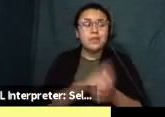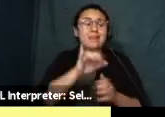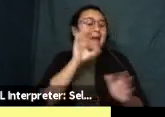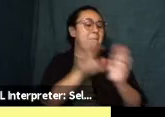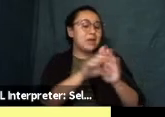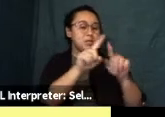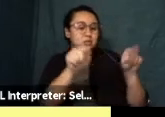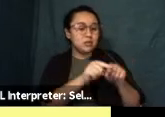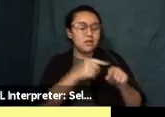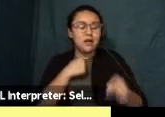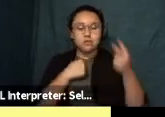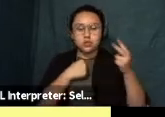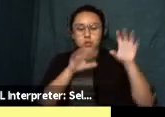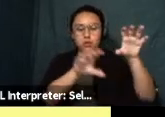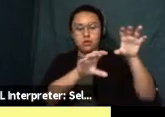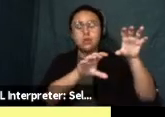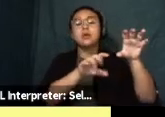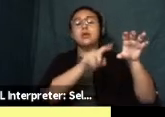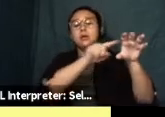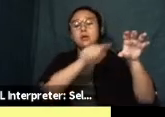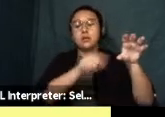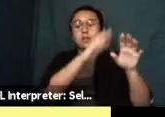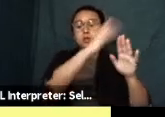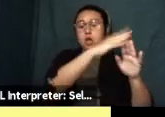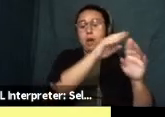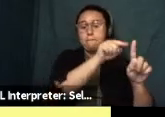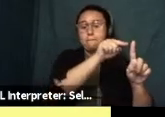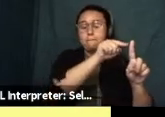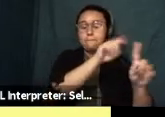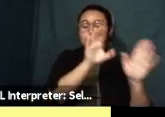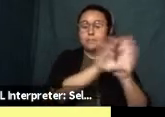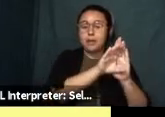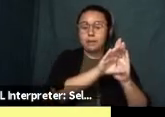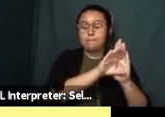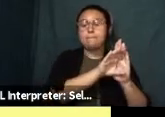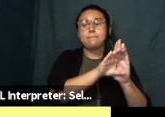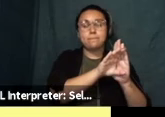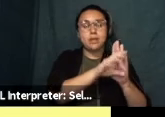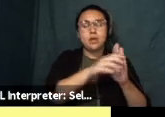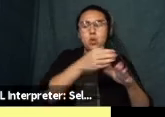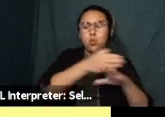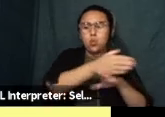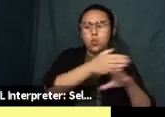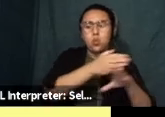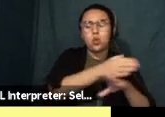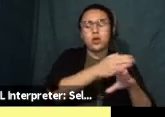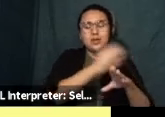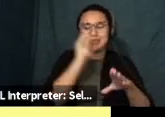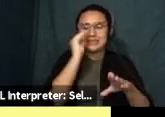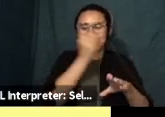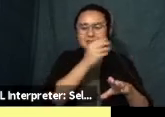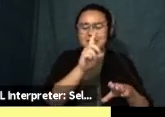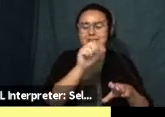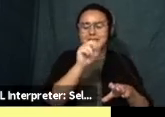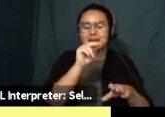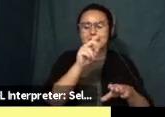images in this slide we have two images the the top image is this like wooden dandelion dandelion that I created when